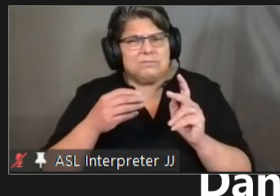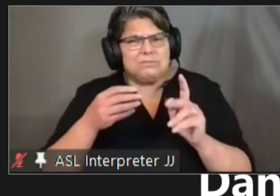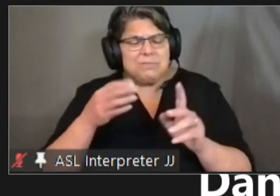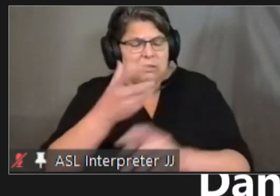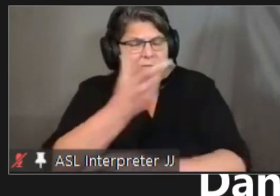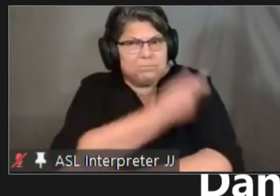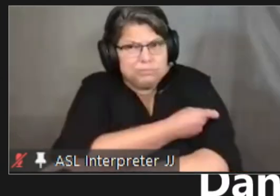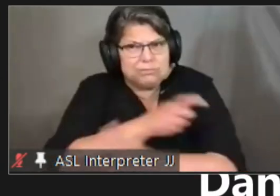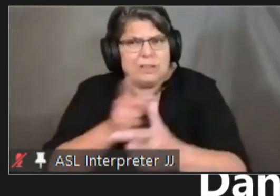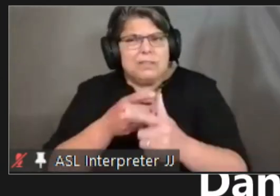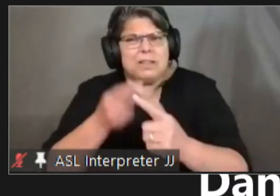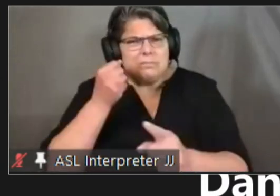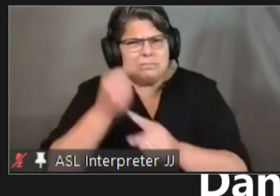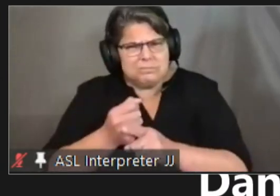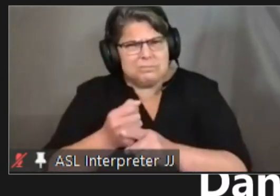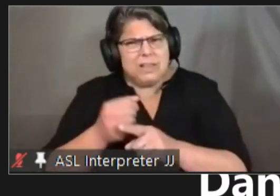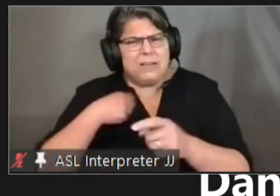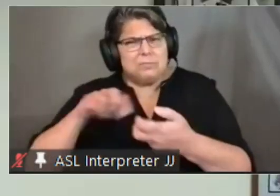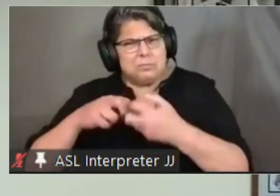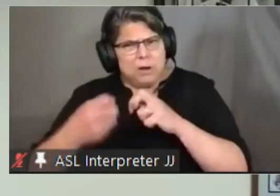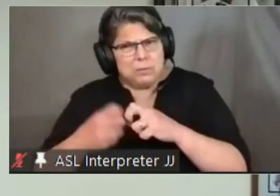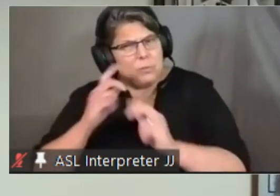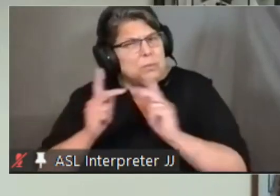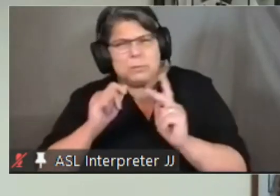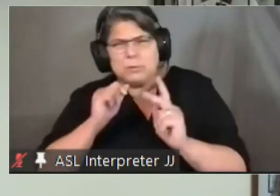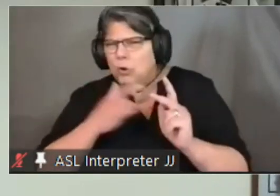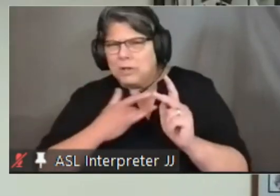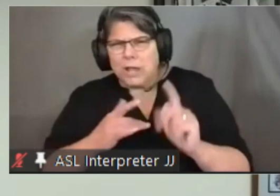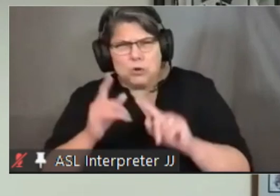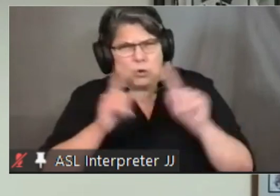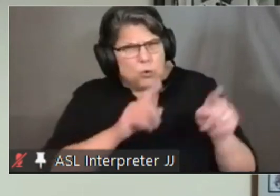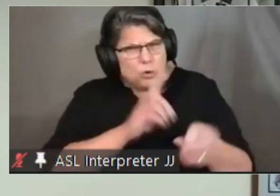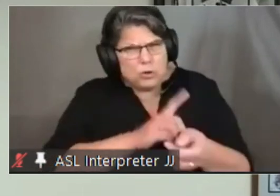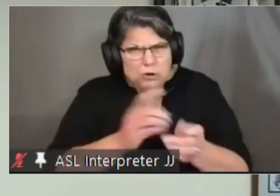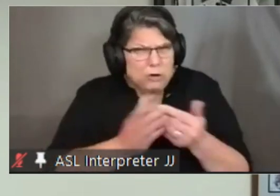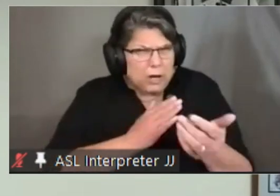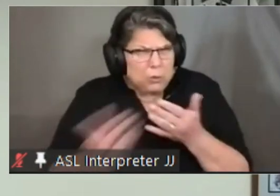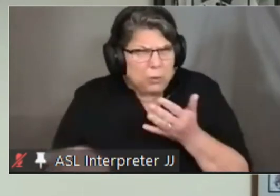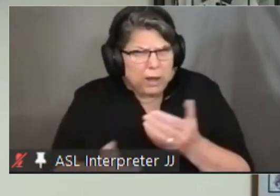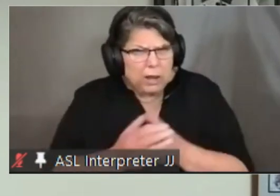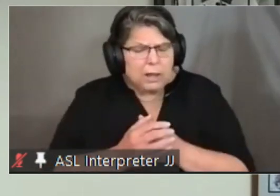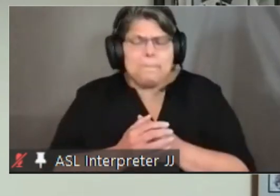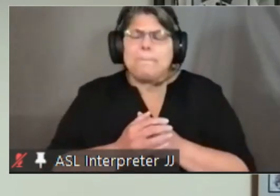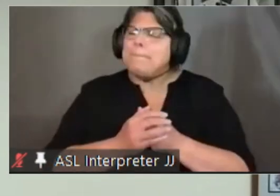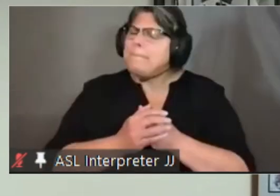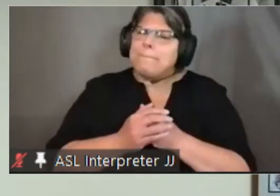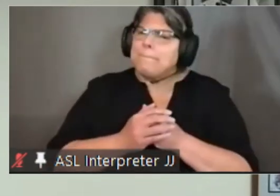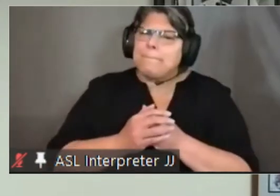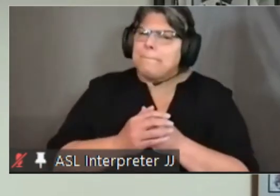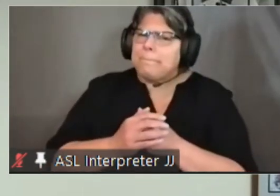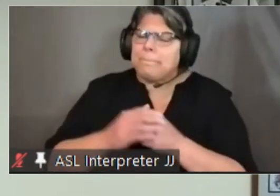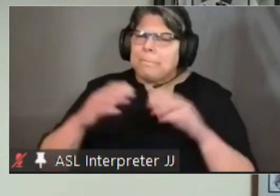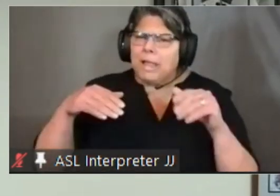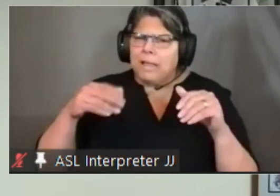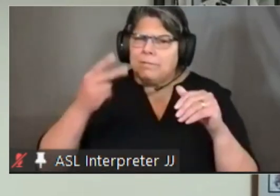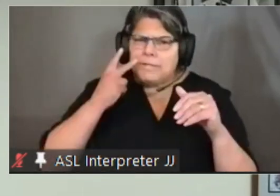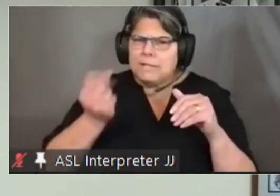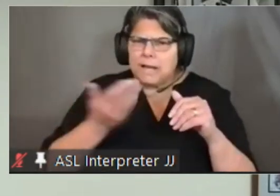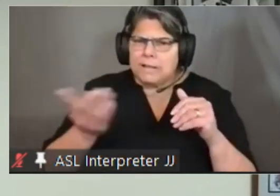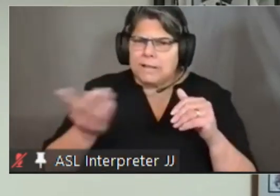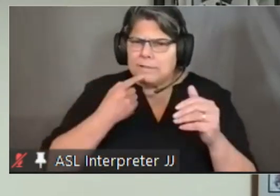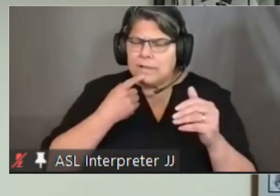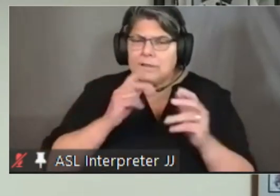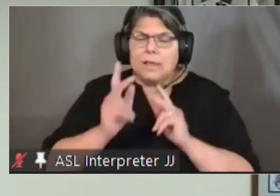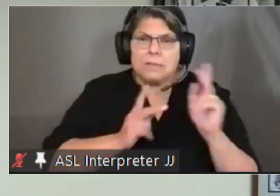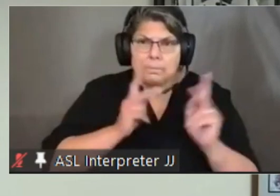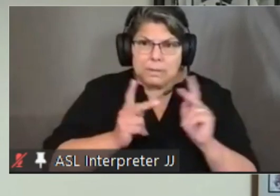i don't i have not seen anything that suggests that the complications